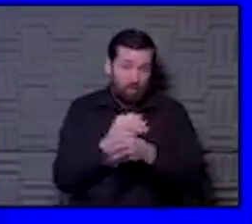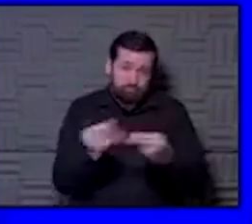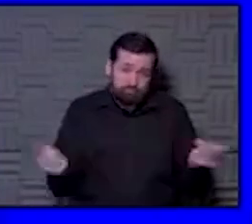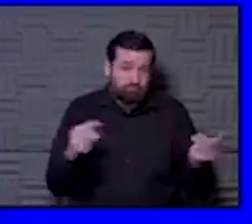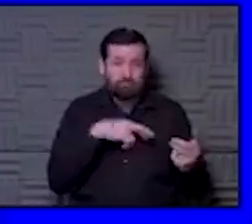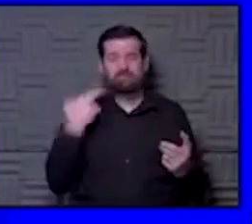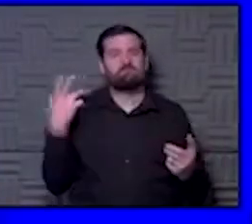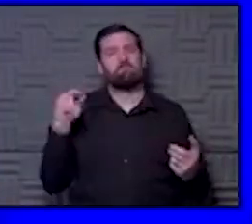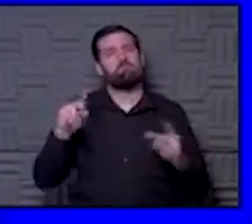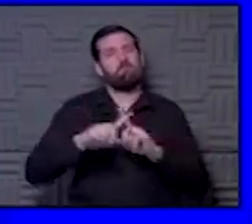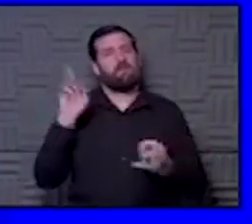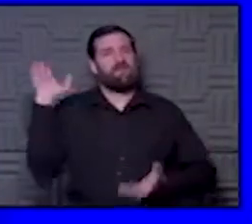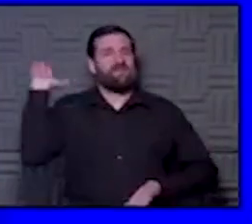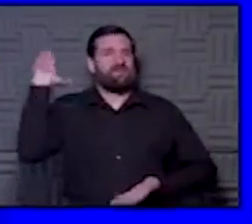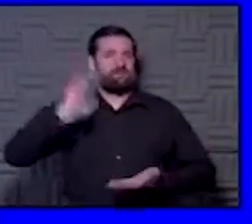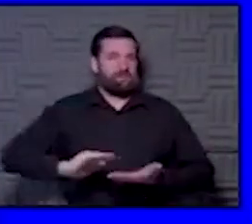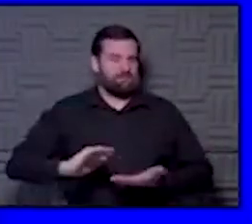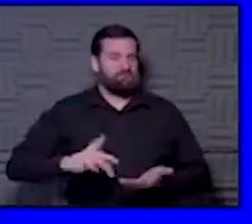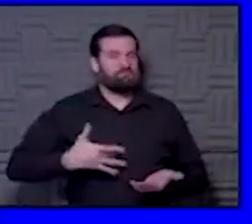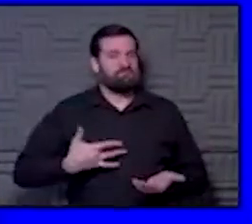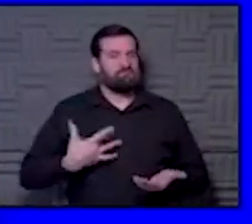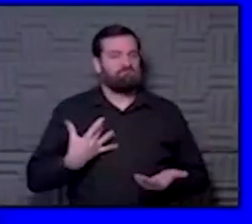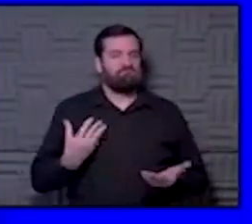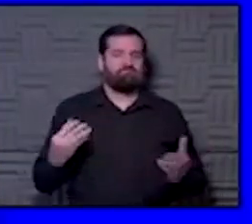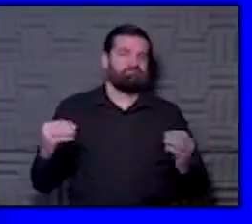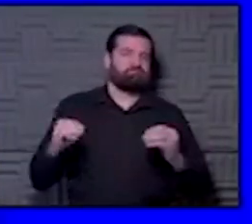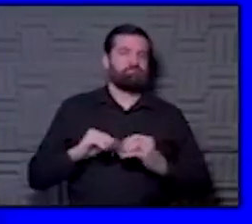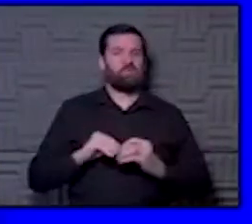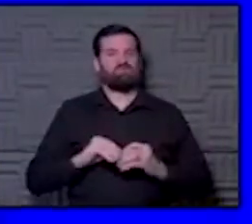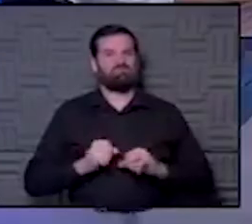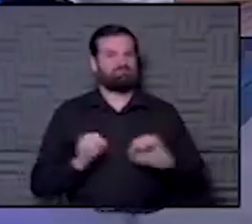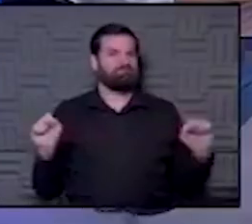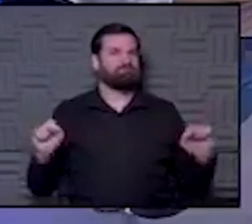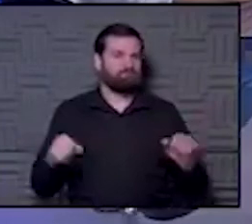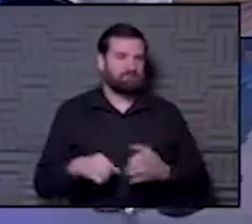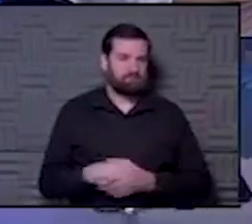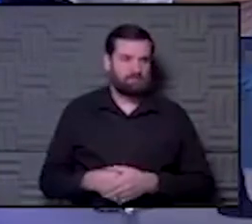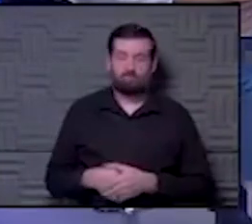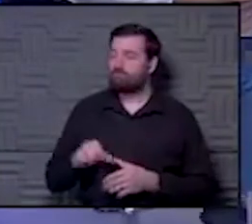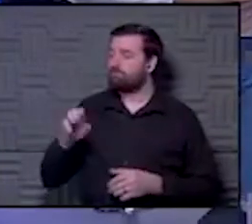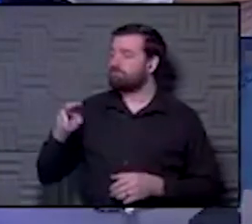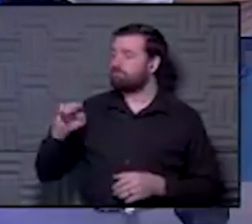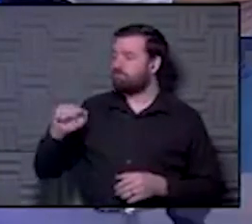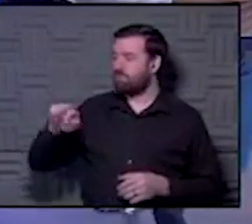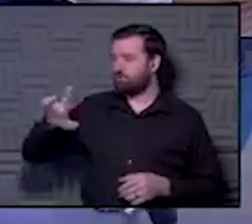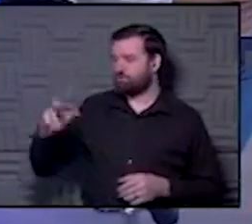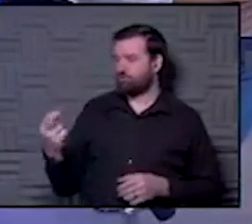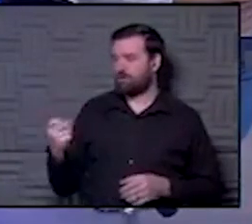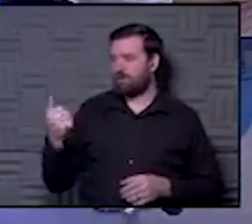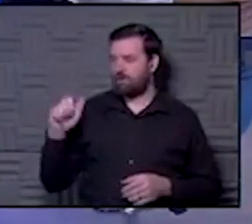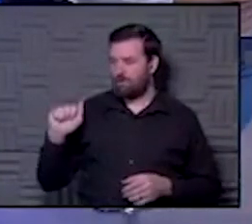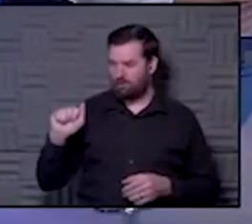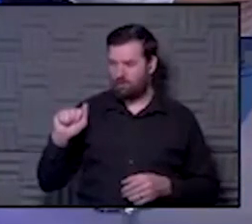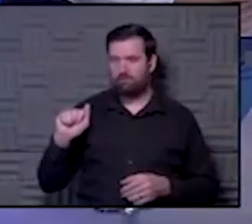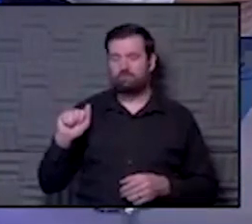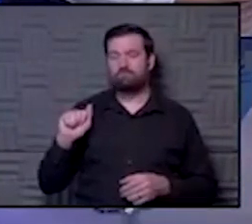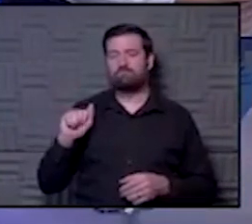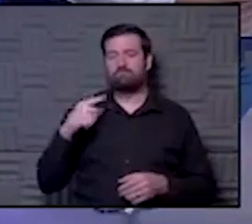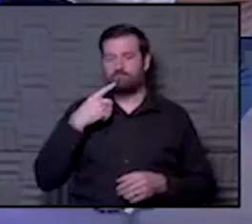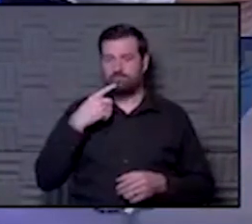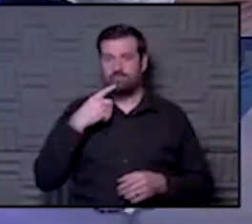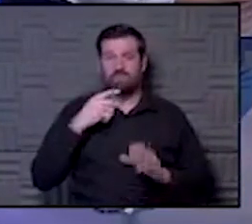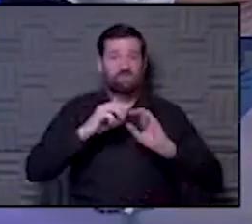reduce it and hopefully give you a little bit better feeling of safety. Marsha said that she heard on the national news that